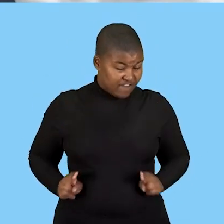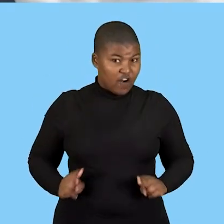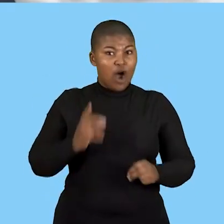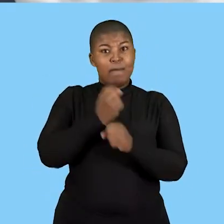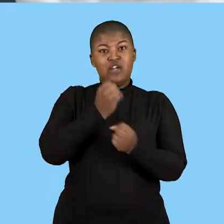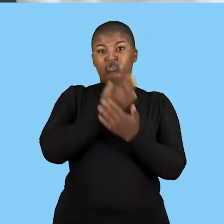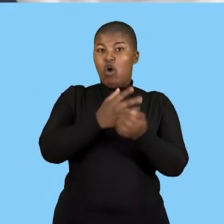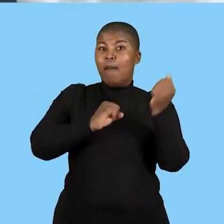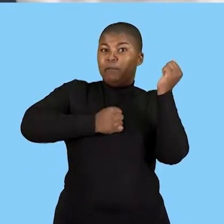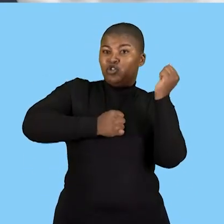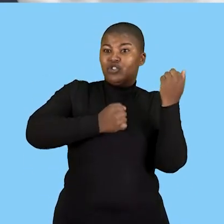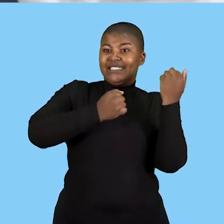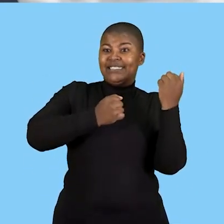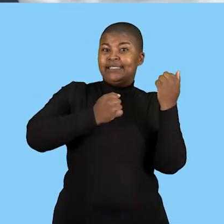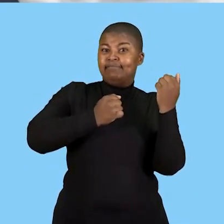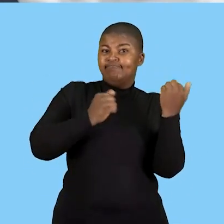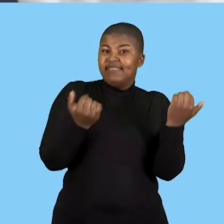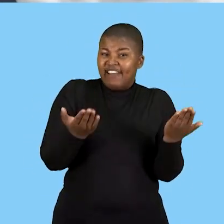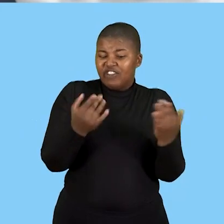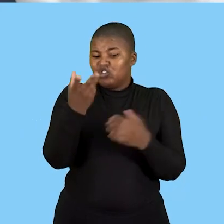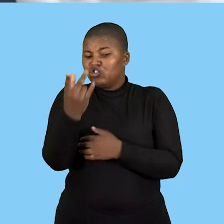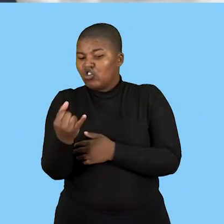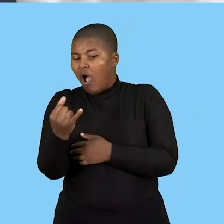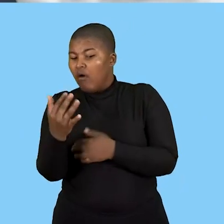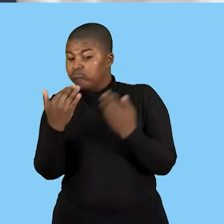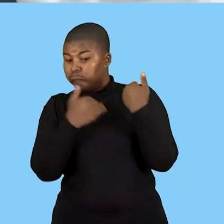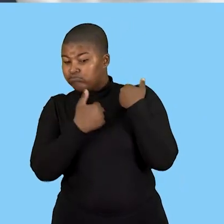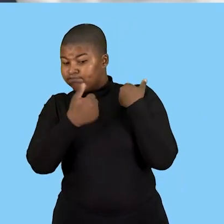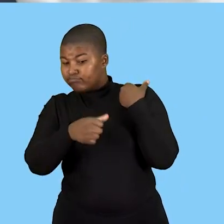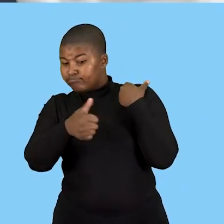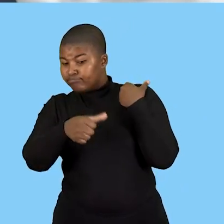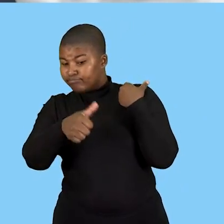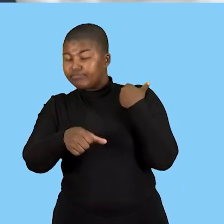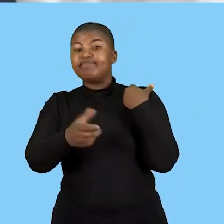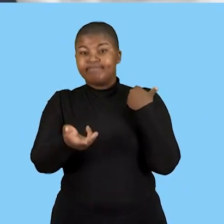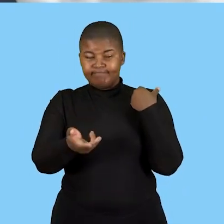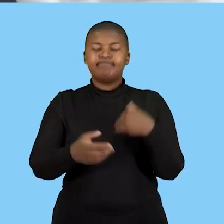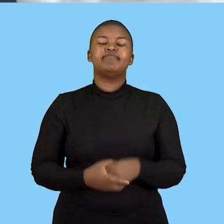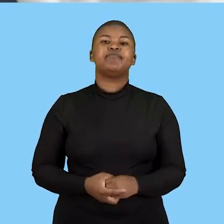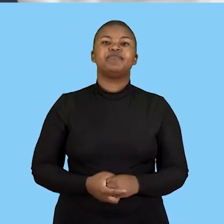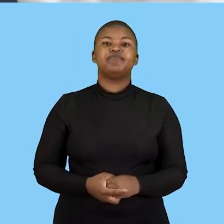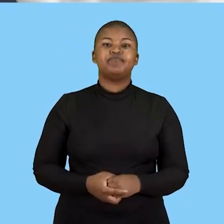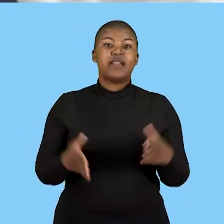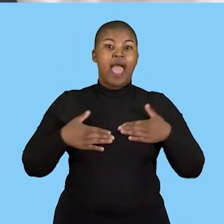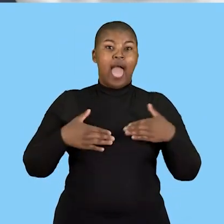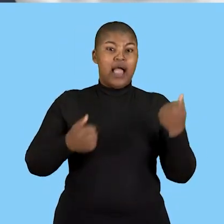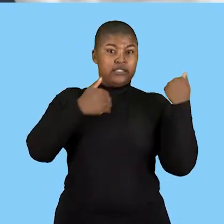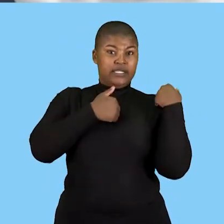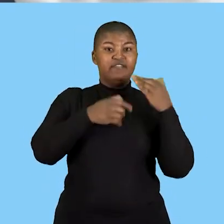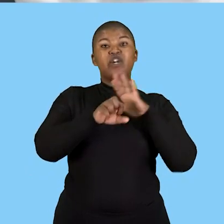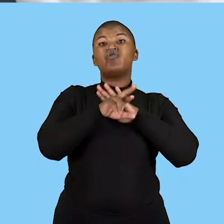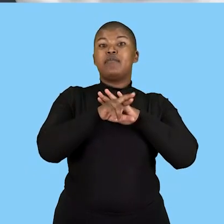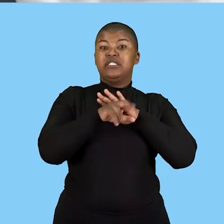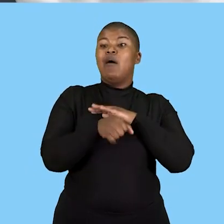and make sure that machines are safest and then we have the responsibility or the role of health and